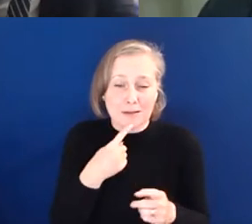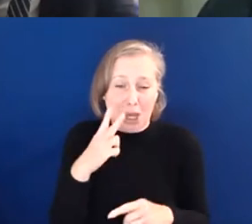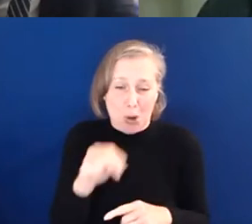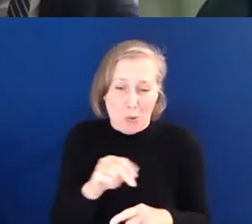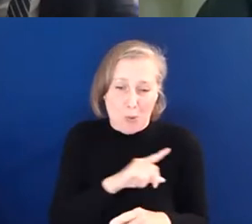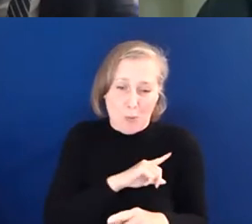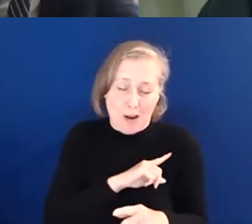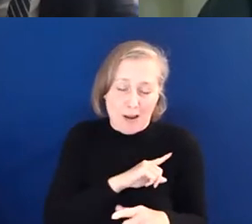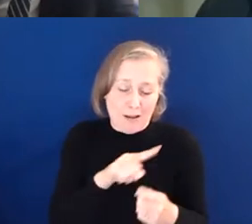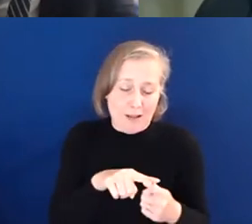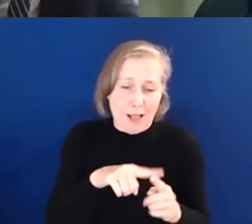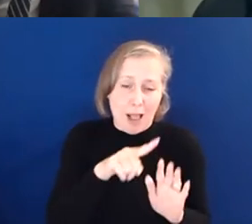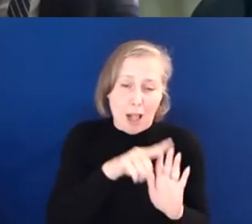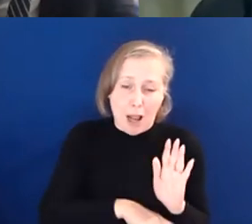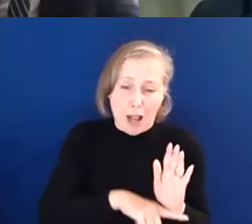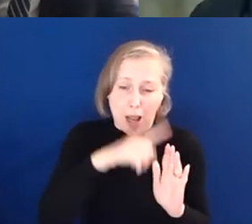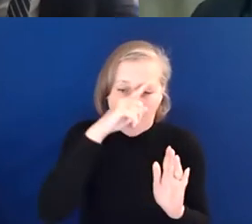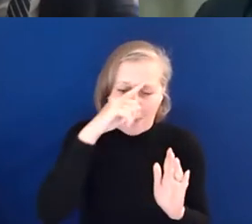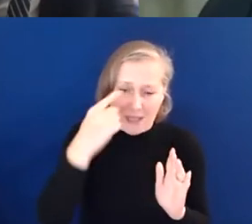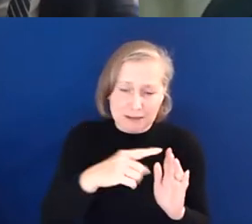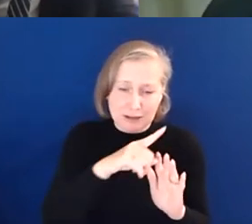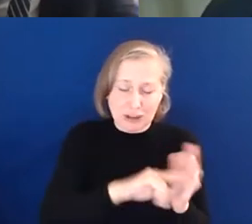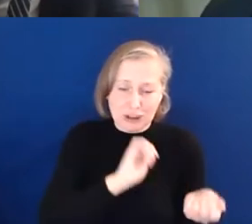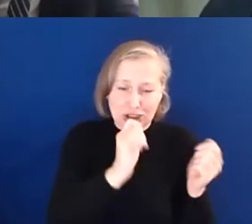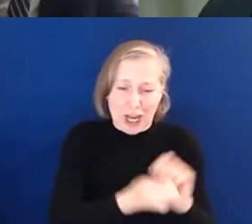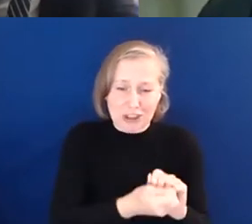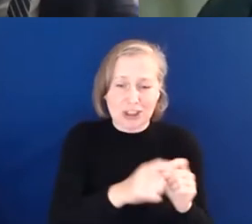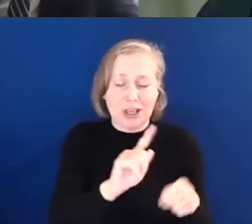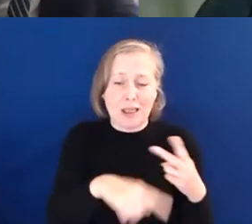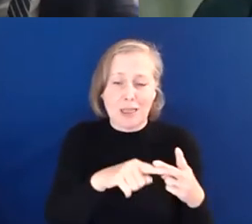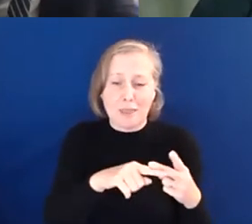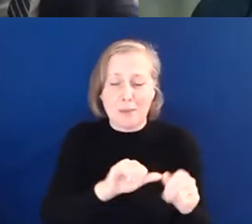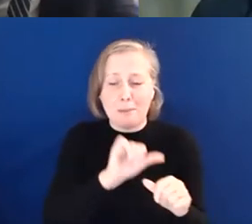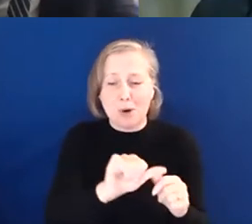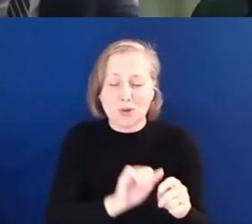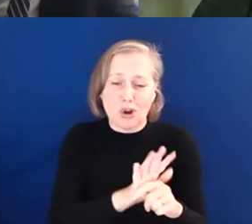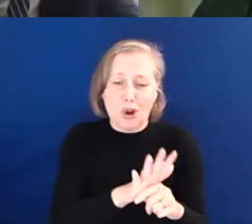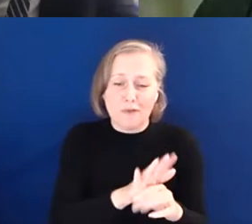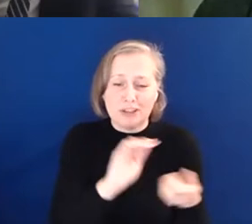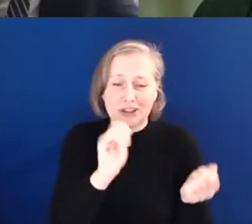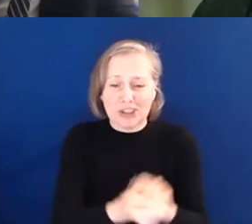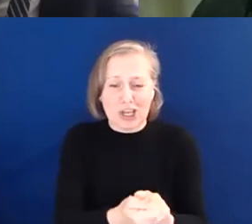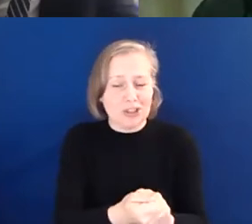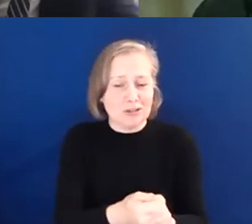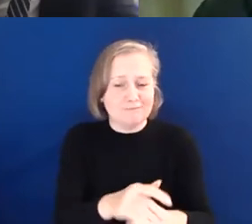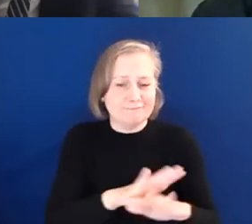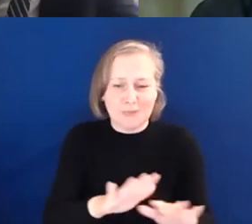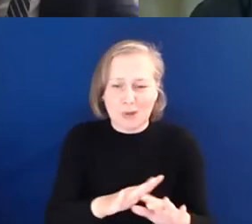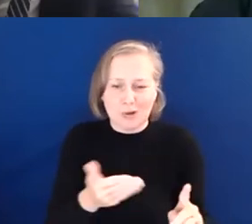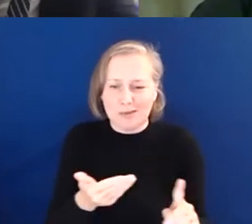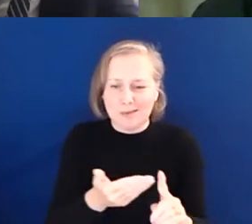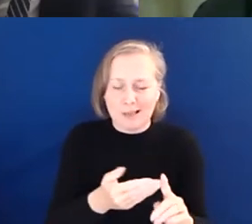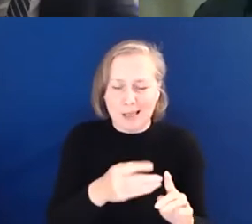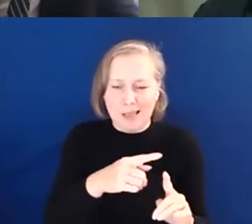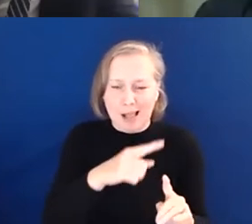accounts, climate change or life post COVID-19 pandemic. It does not address the issue of climate change,